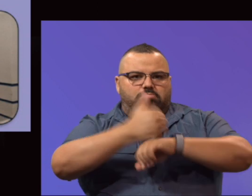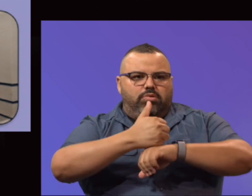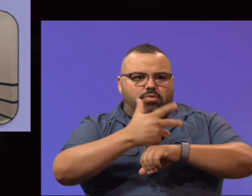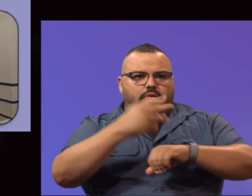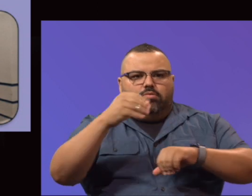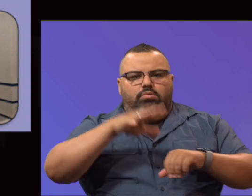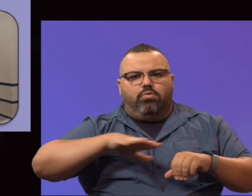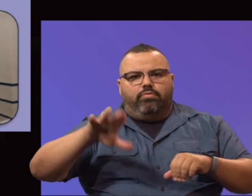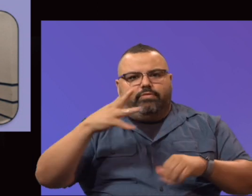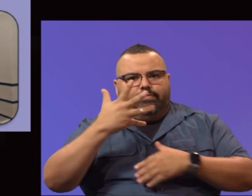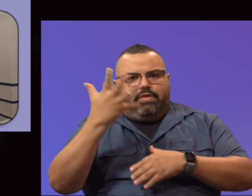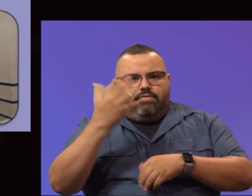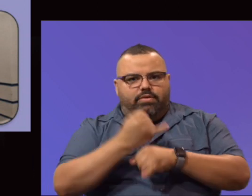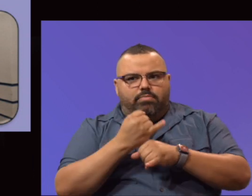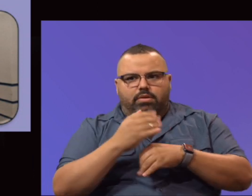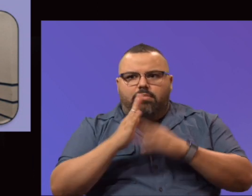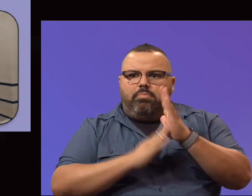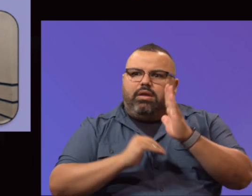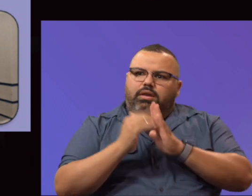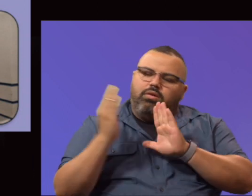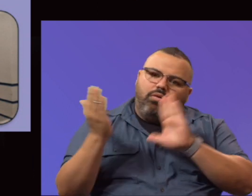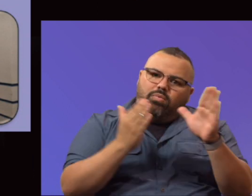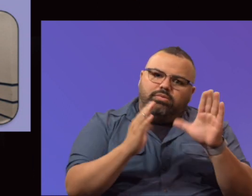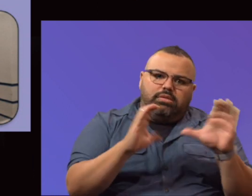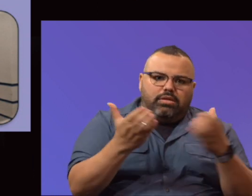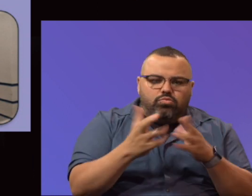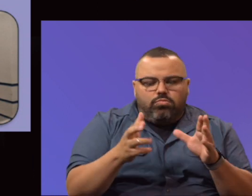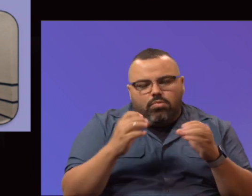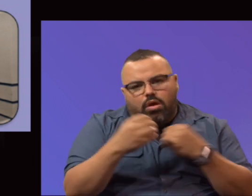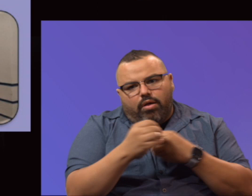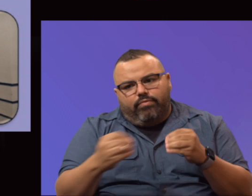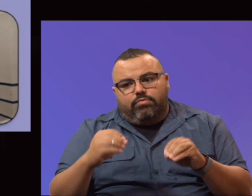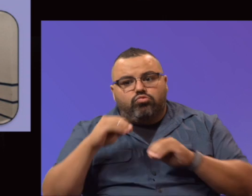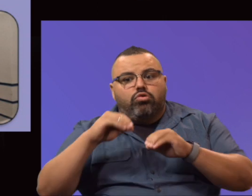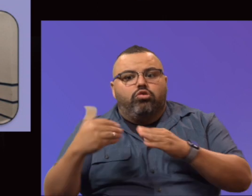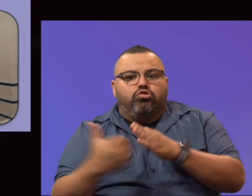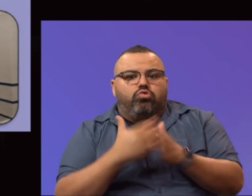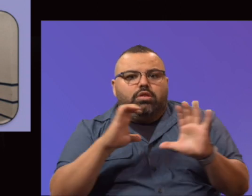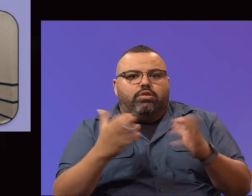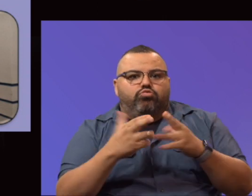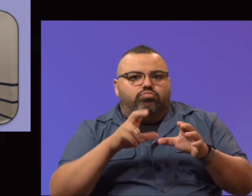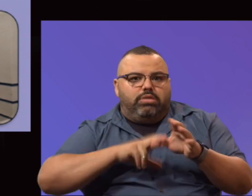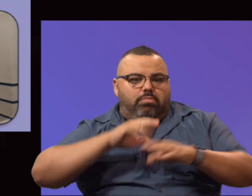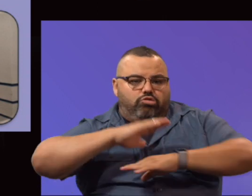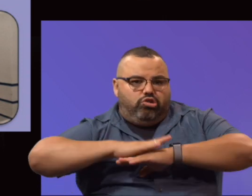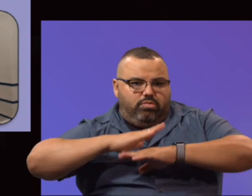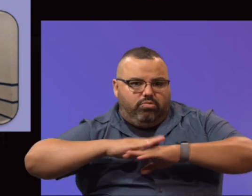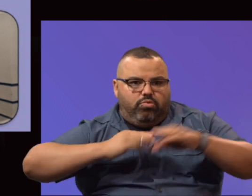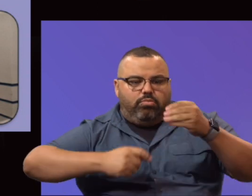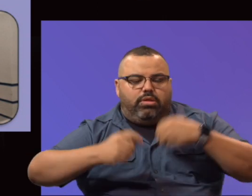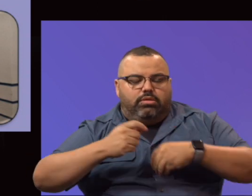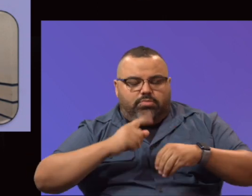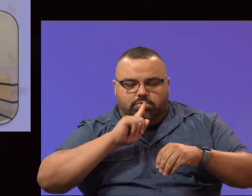of hallways, offices, and classrooms. Installing new classroom furniture. Replacement is on order. So, really want to